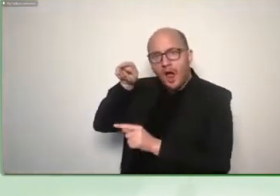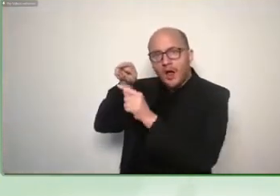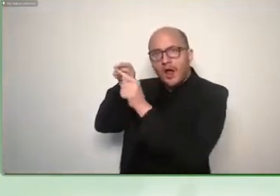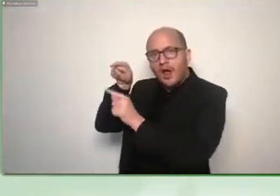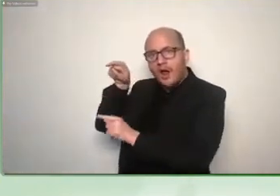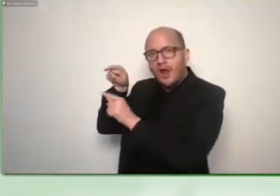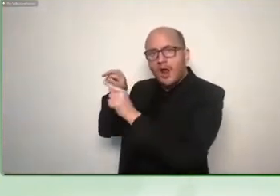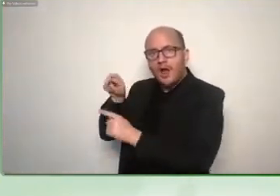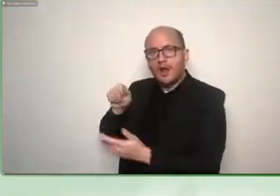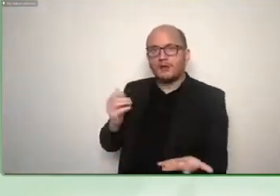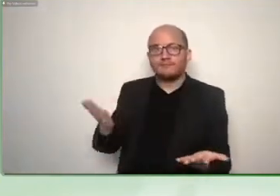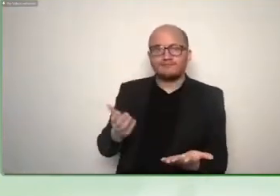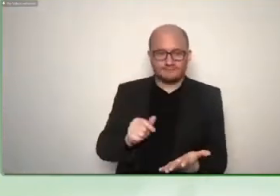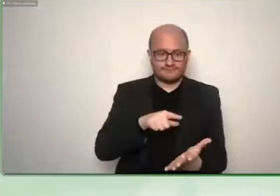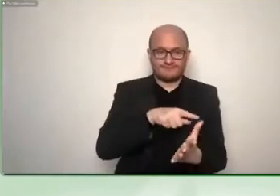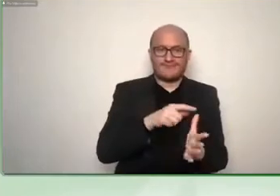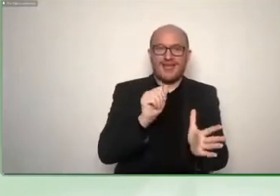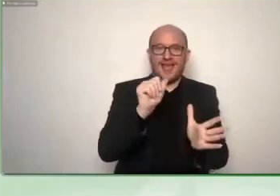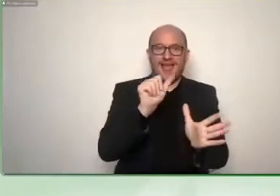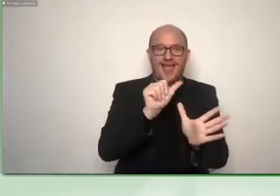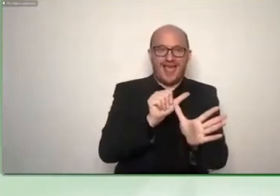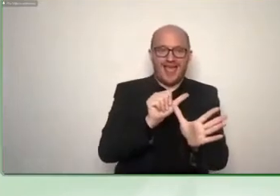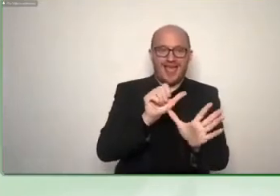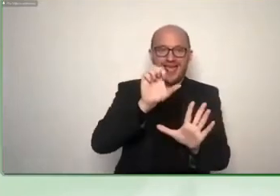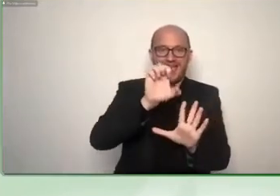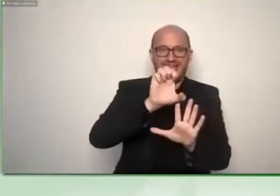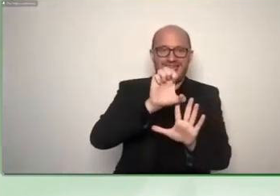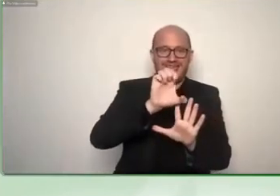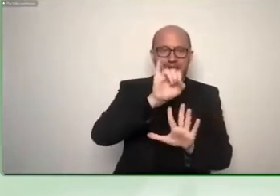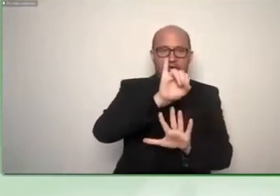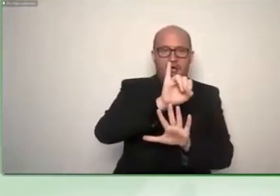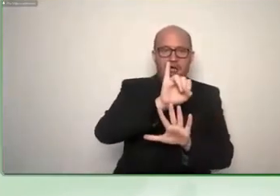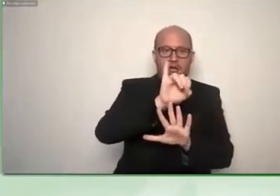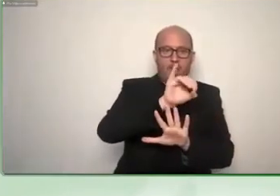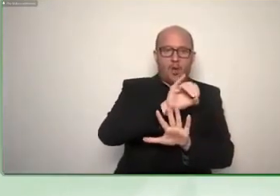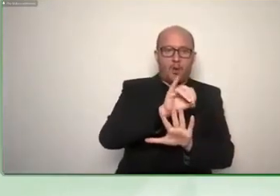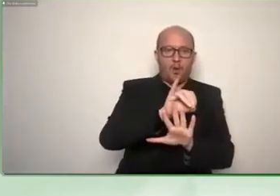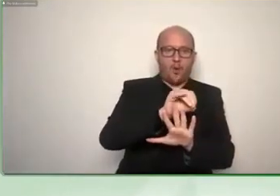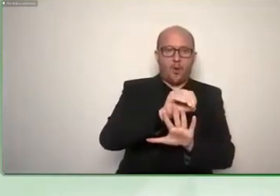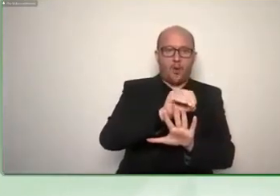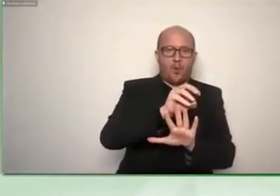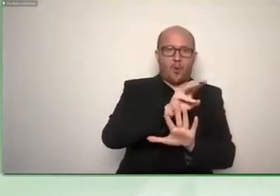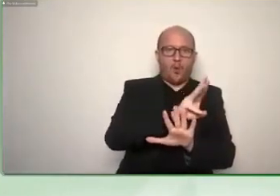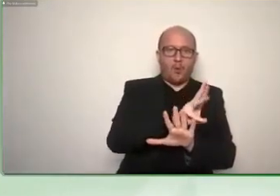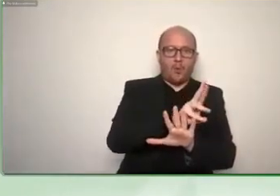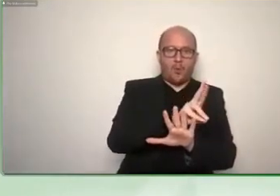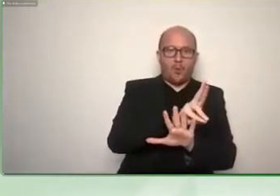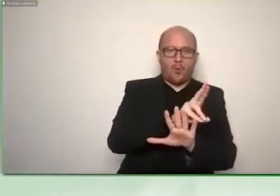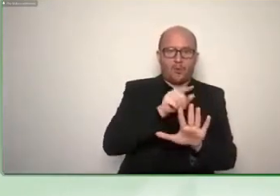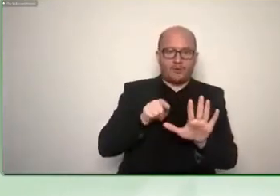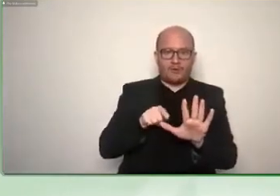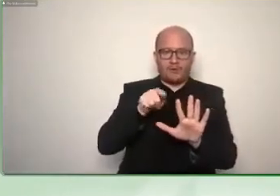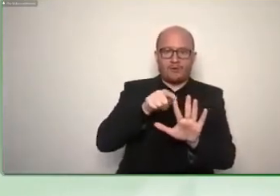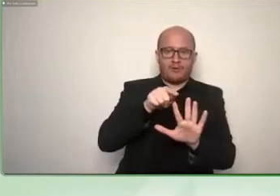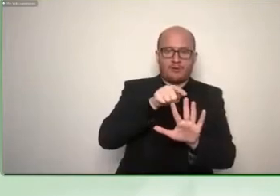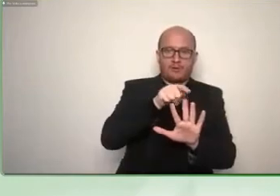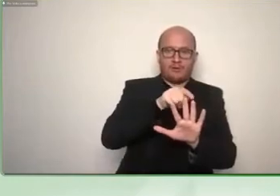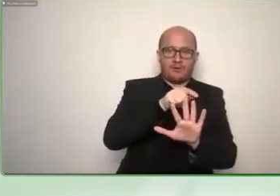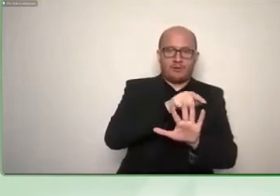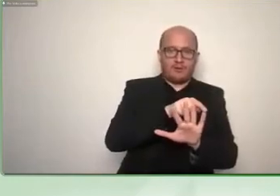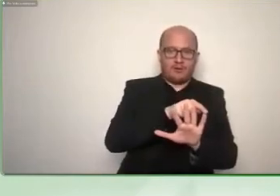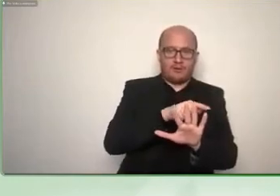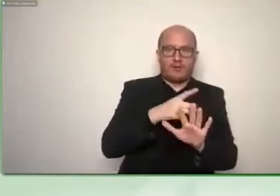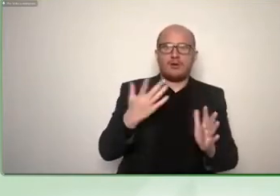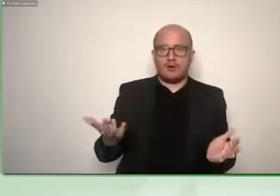e i o u and um so these are the dots and then you have lines like